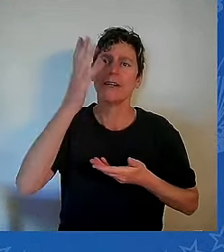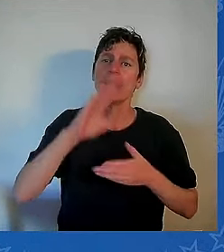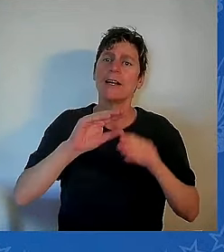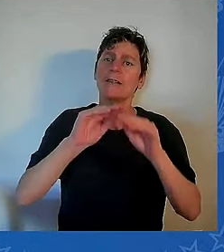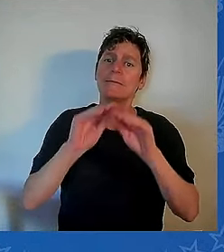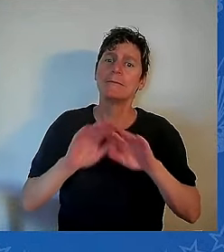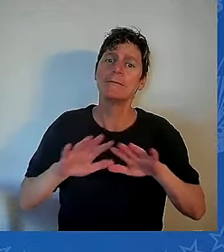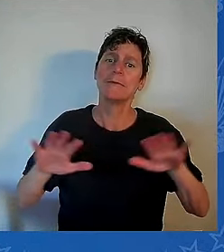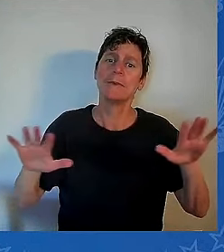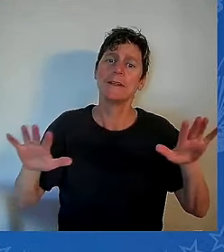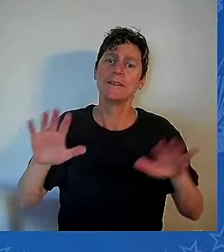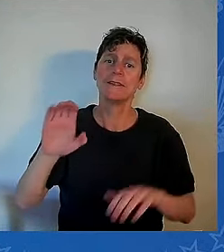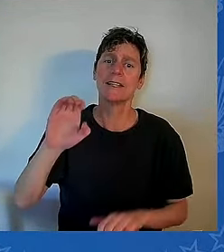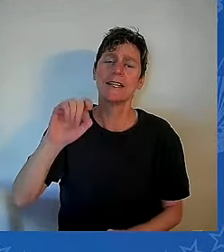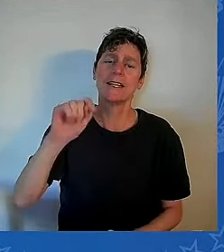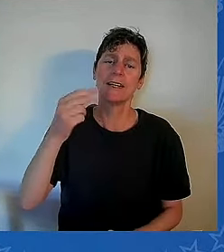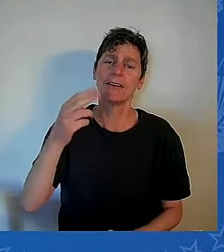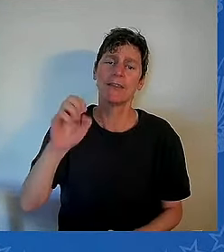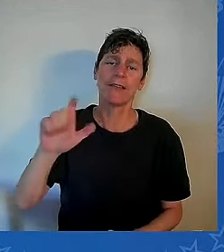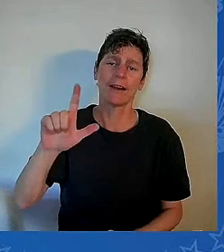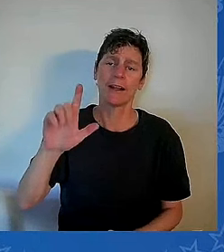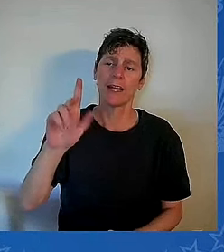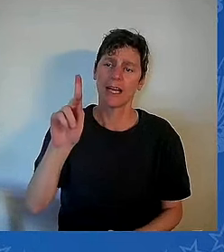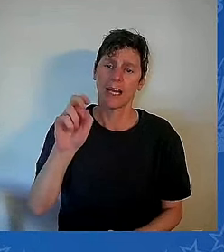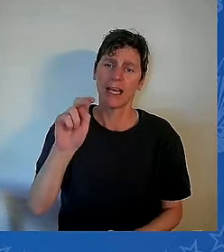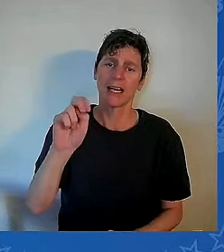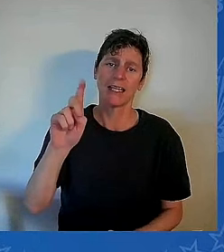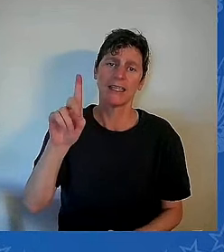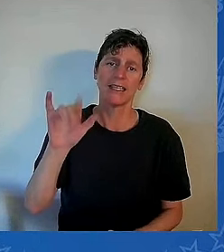the blessed pieces of her soul in heaven.